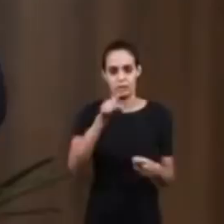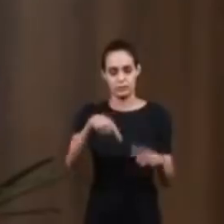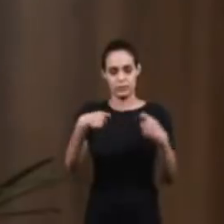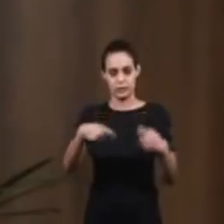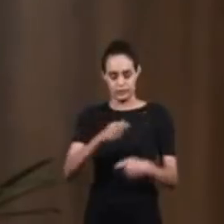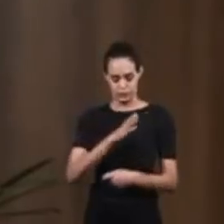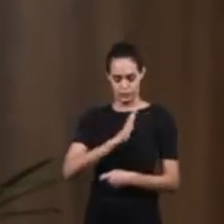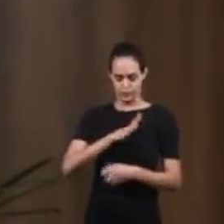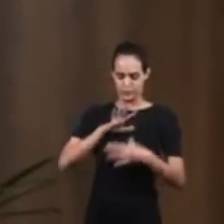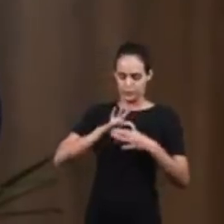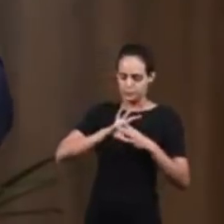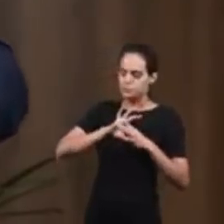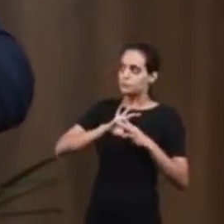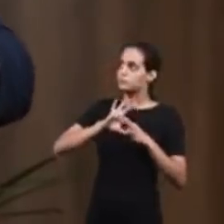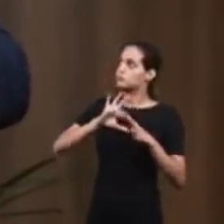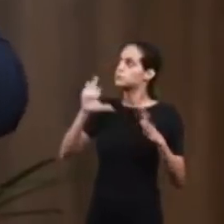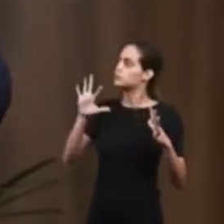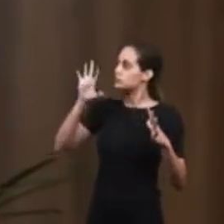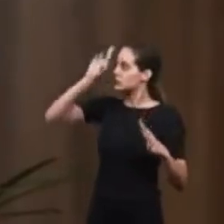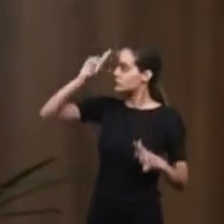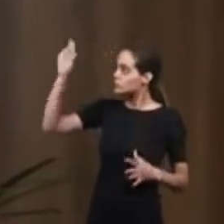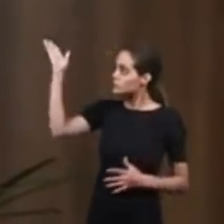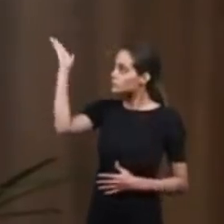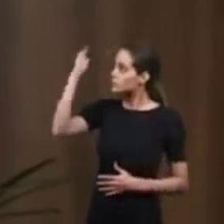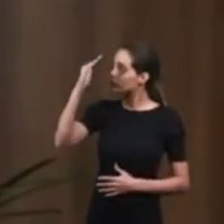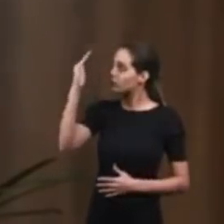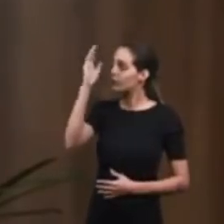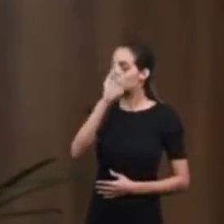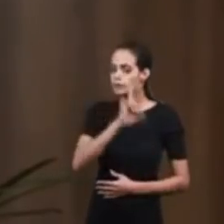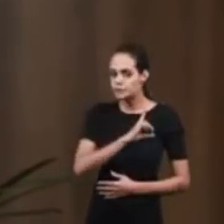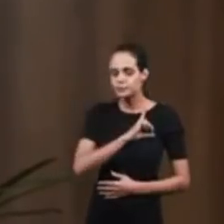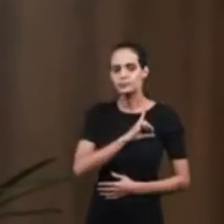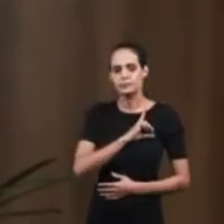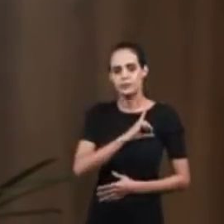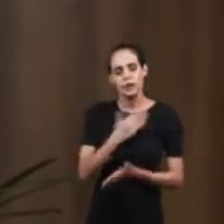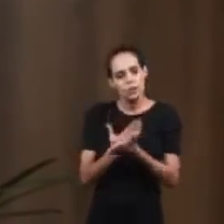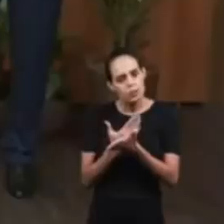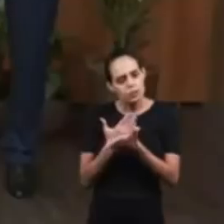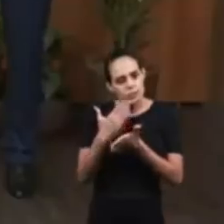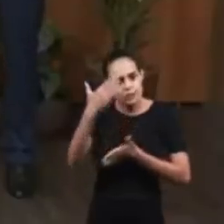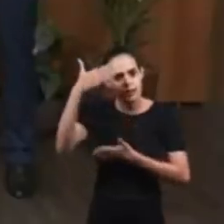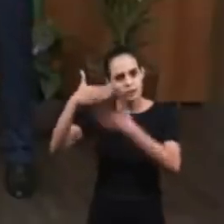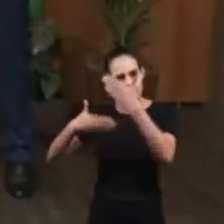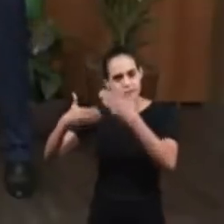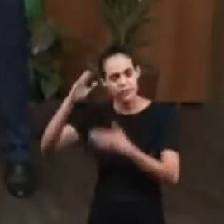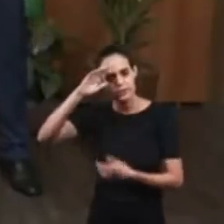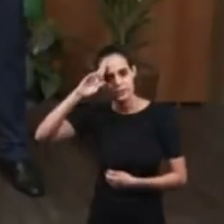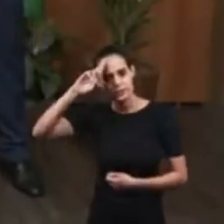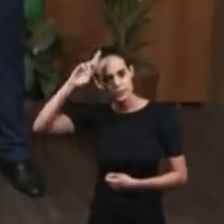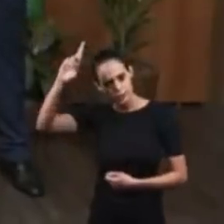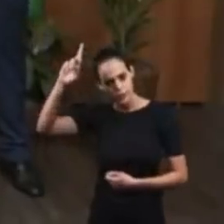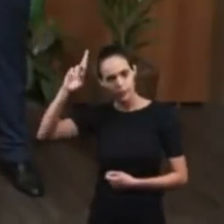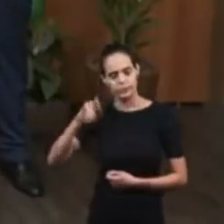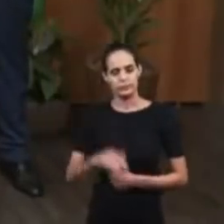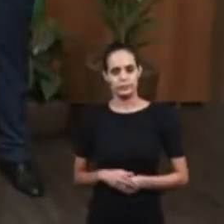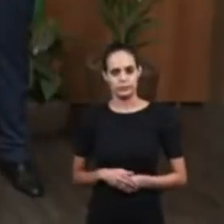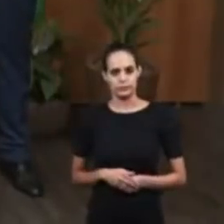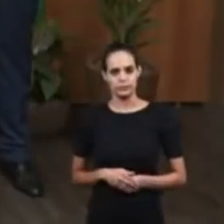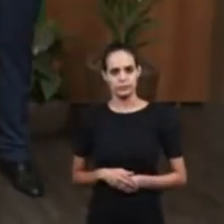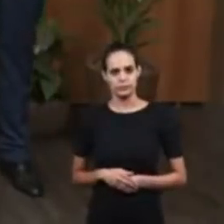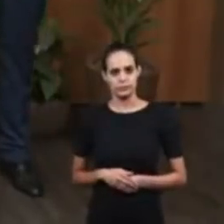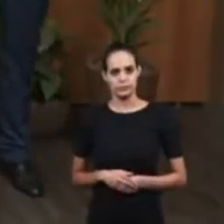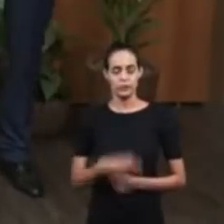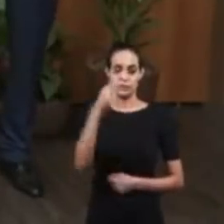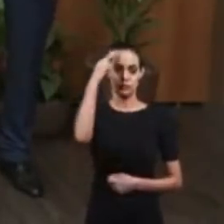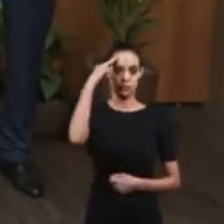So open your heart, accept Jesus, and start walking in his presence. Joseph then